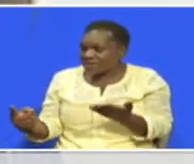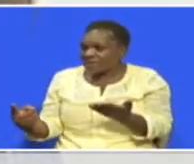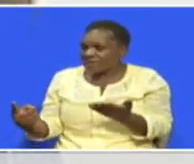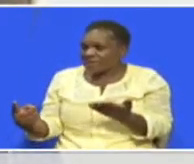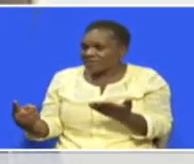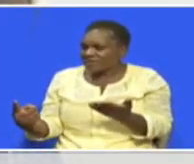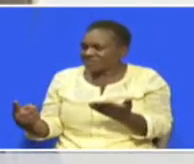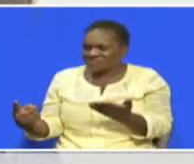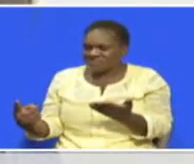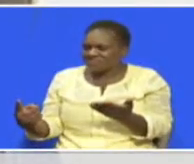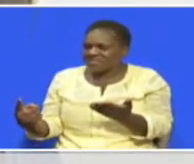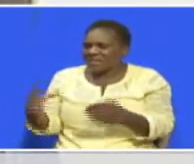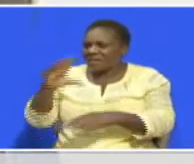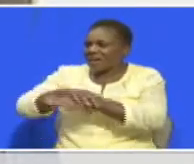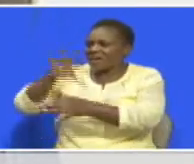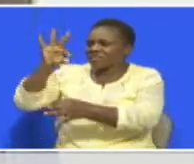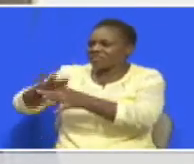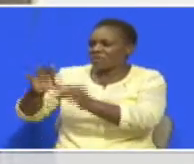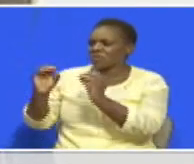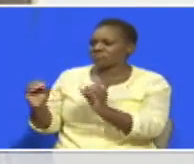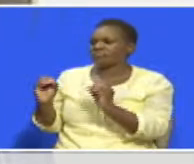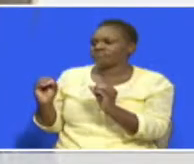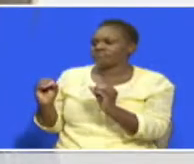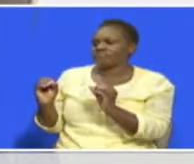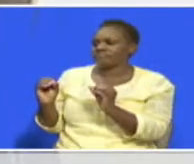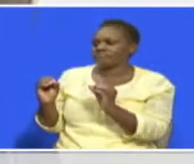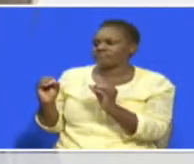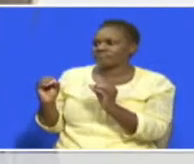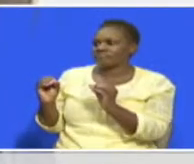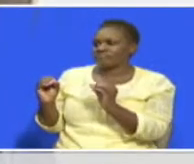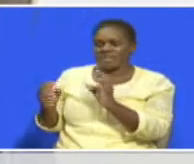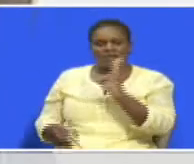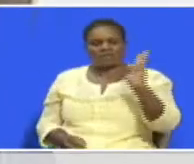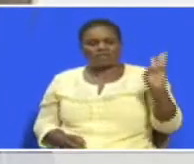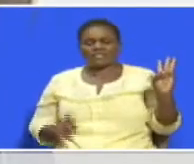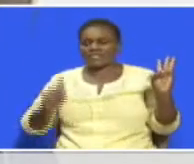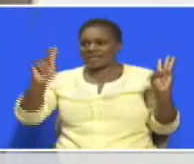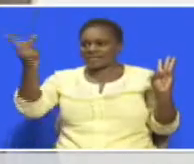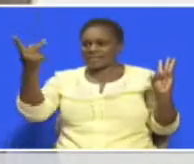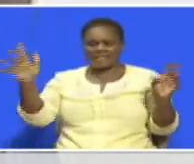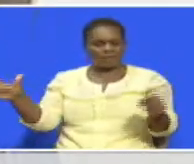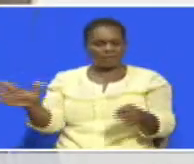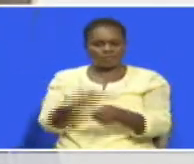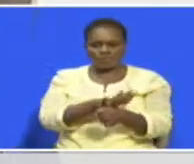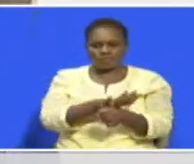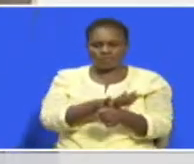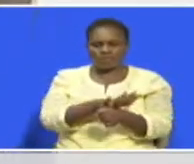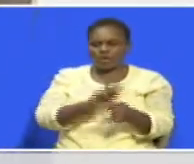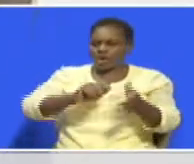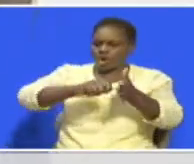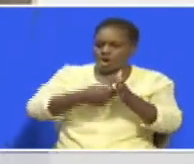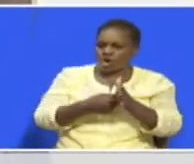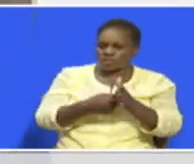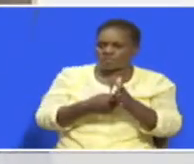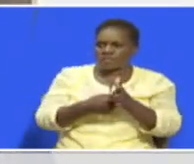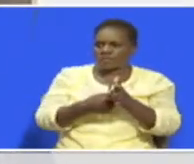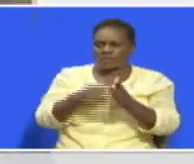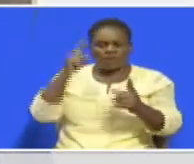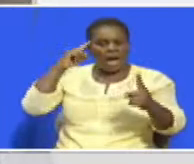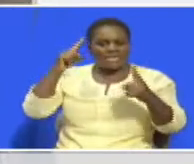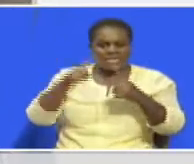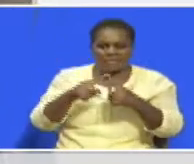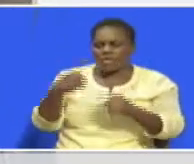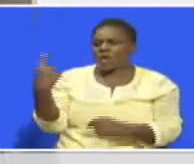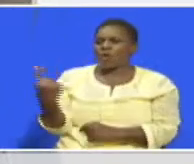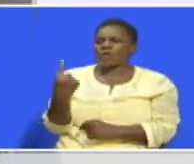He's not going to get any vote from western Kenya Western Kenya is sealed And western Kenya is for azmiyo